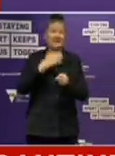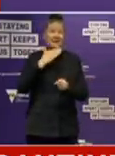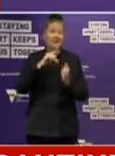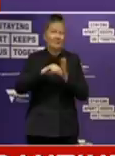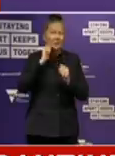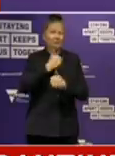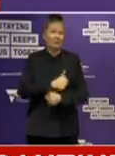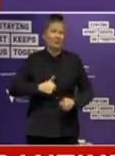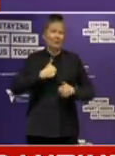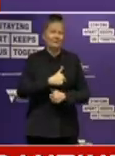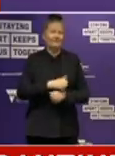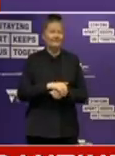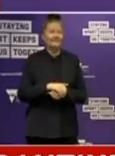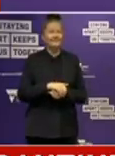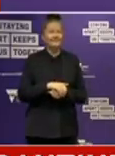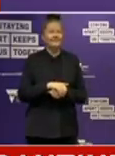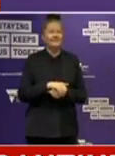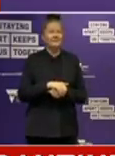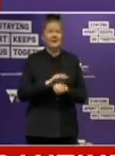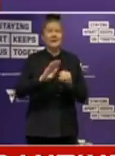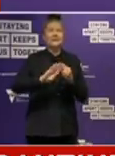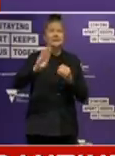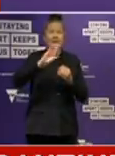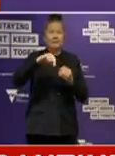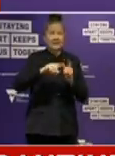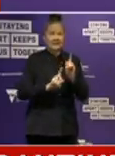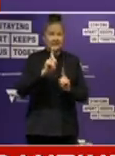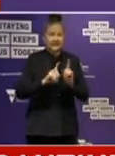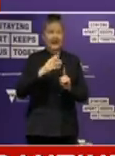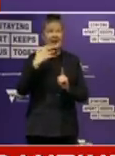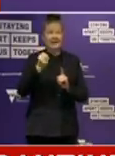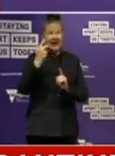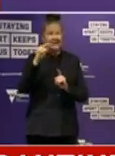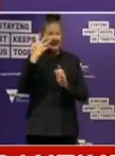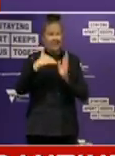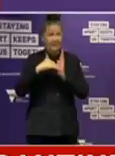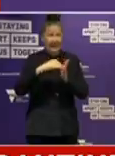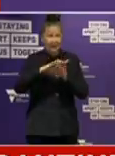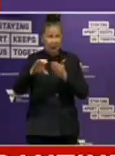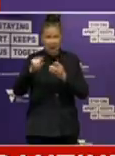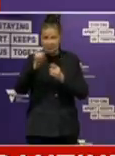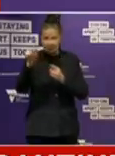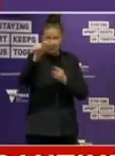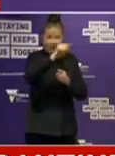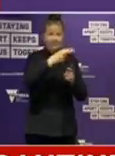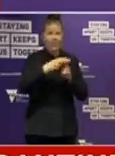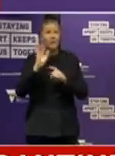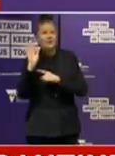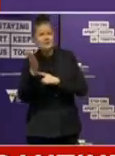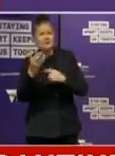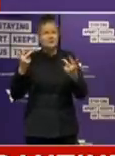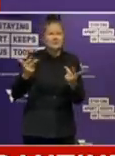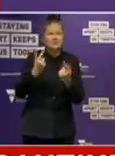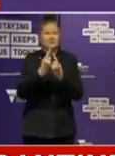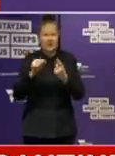the CBD, there is an $87.5 million outdoor hospitality support package as well, and that will drive innovation